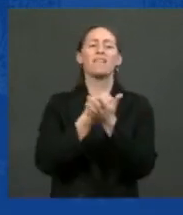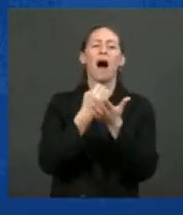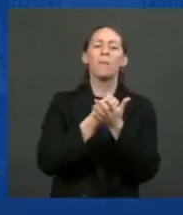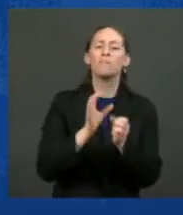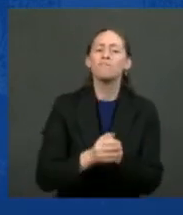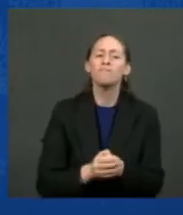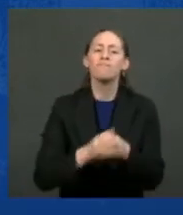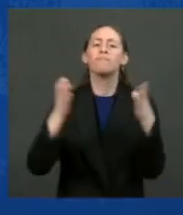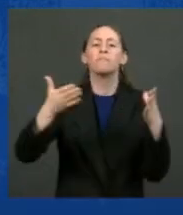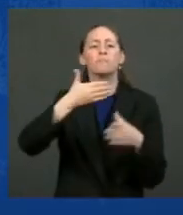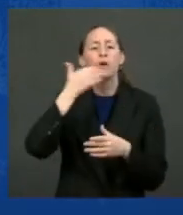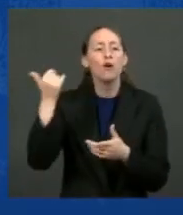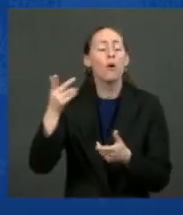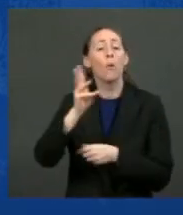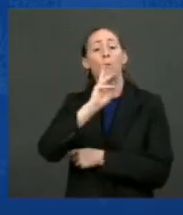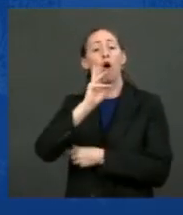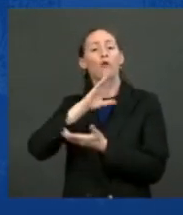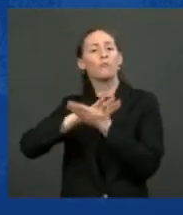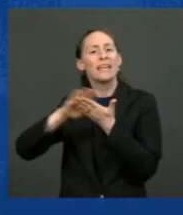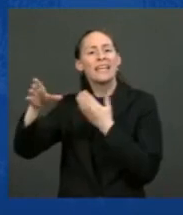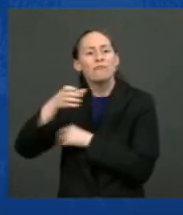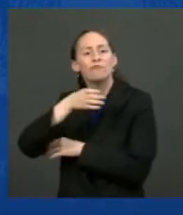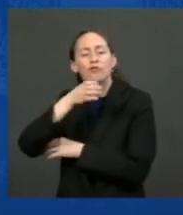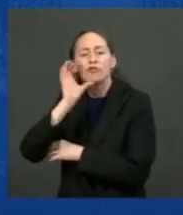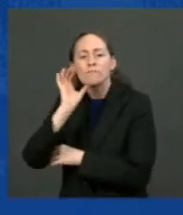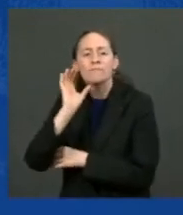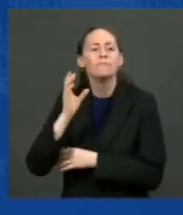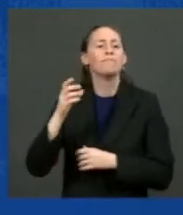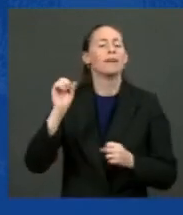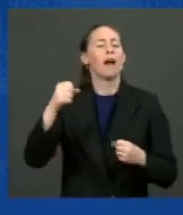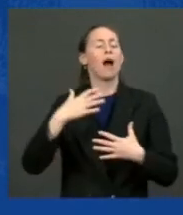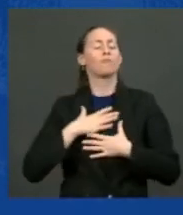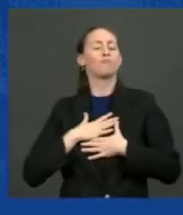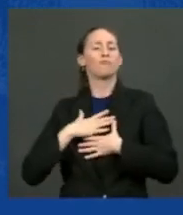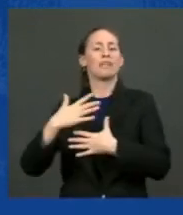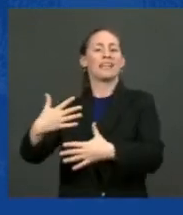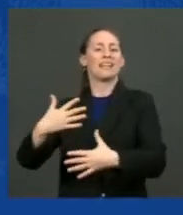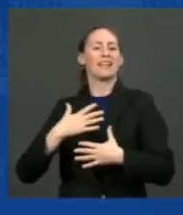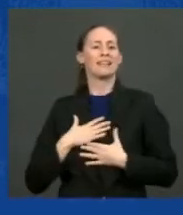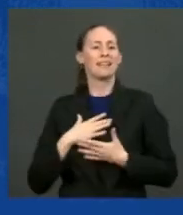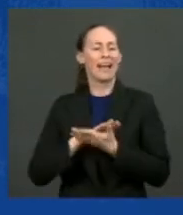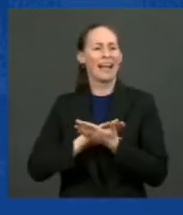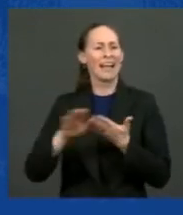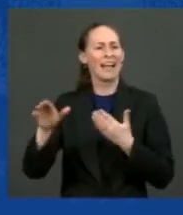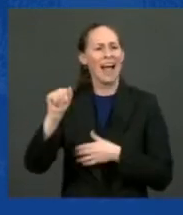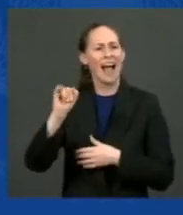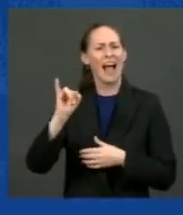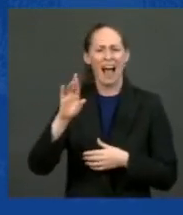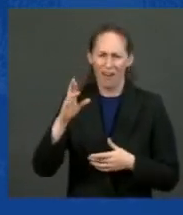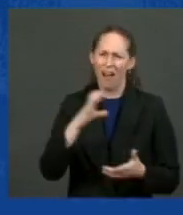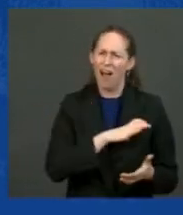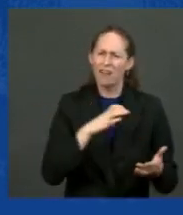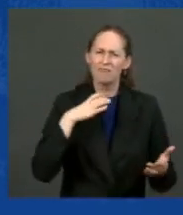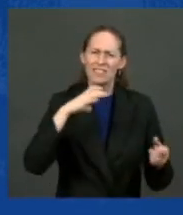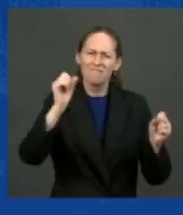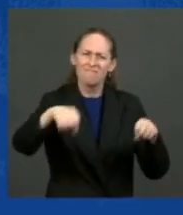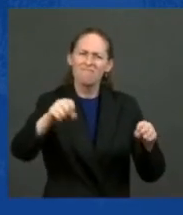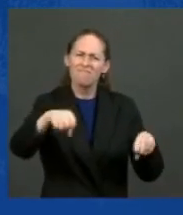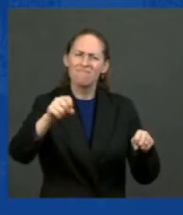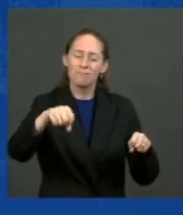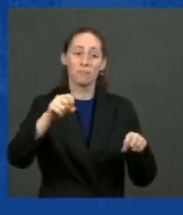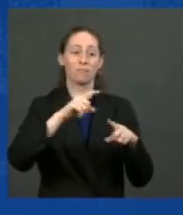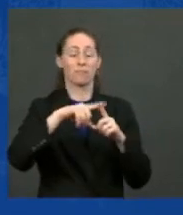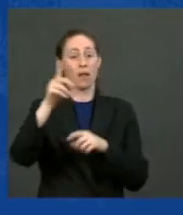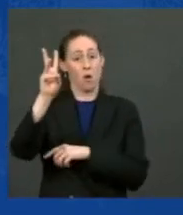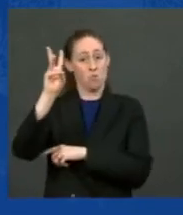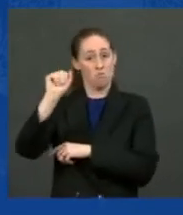Economists. please remember, guys, it's three point five trillion over 10 years. It's three 50 billion a year. Inconceivable numbers